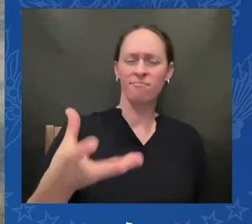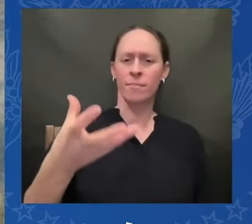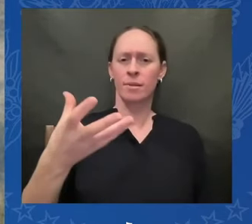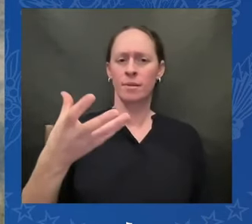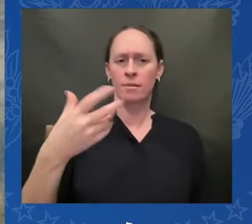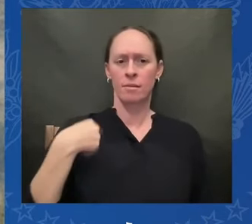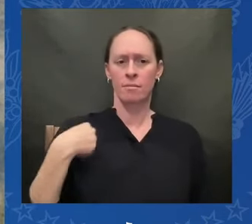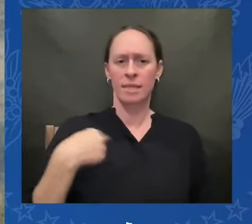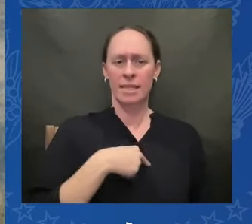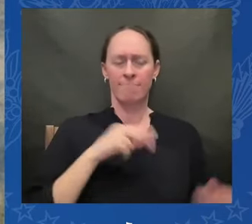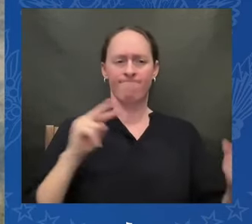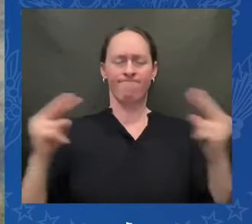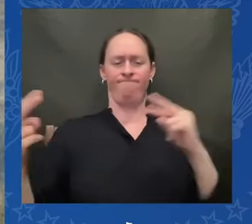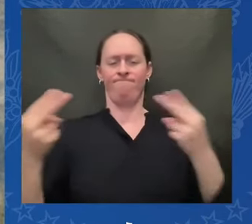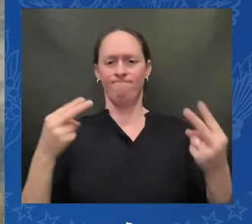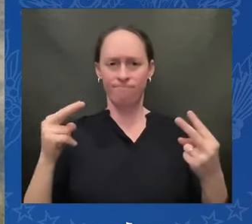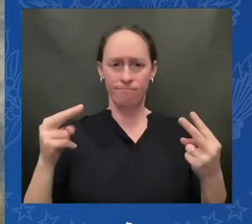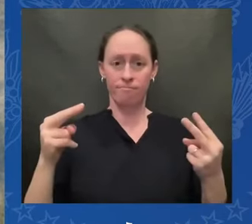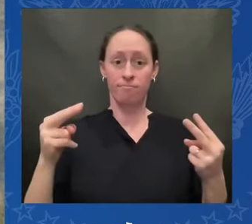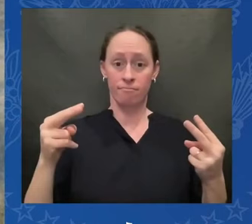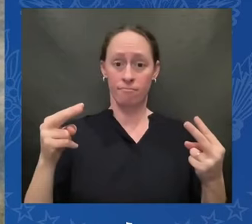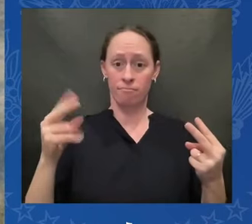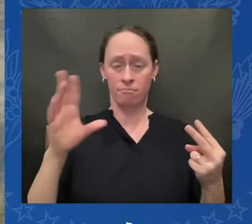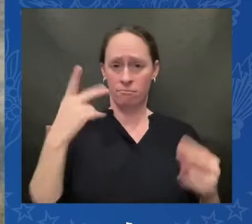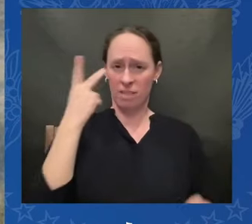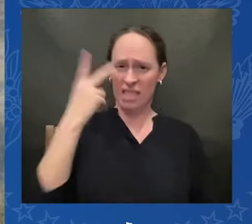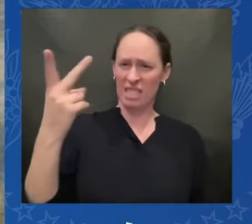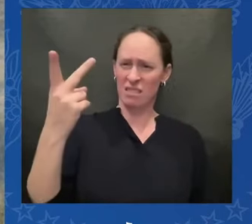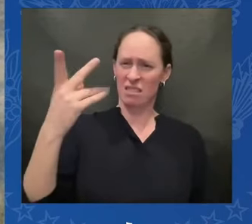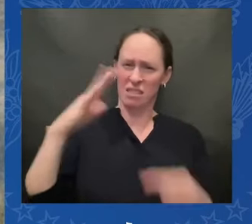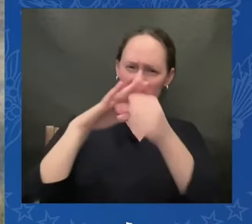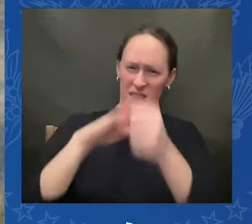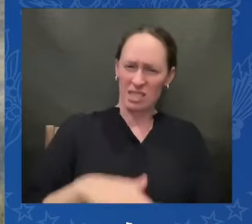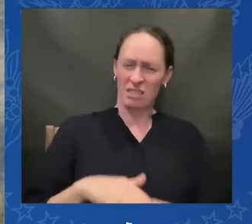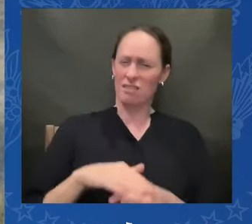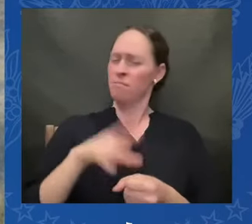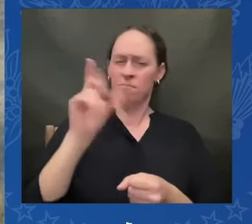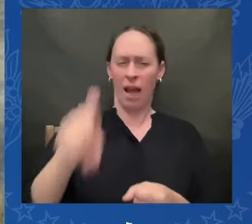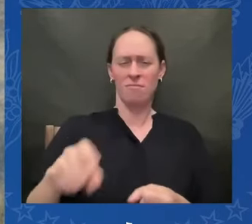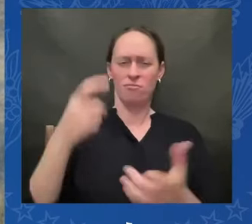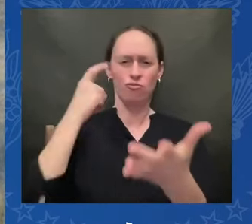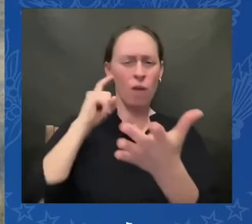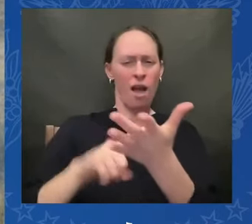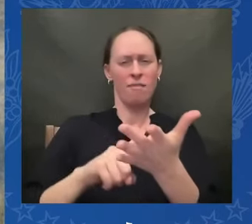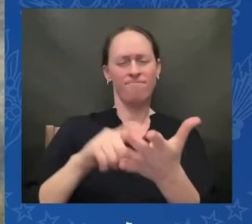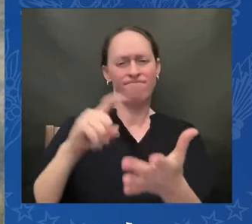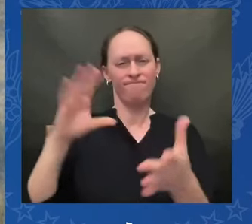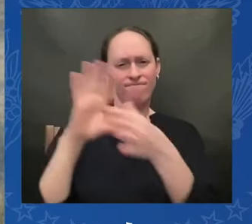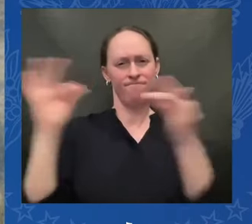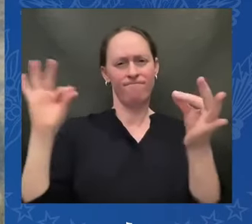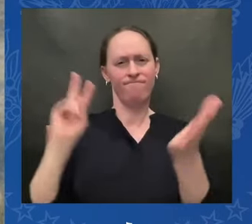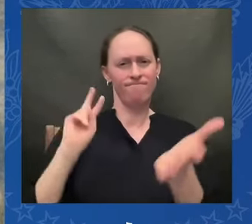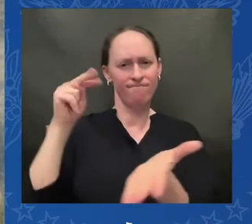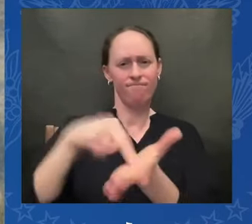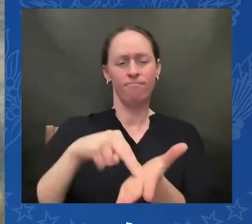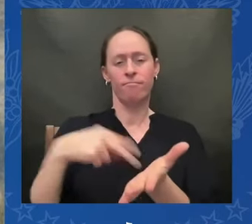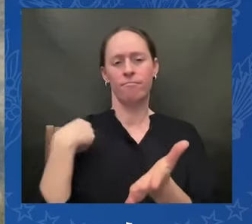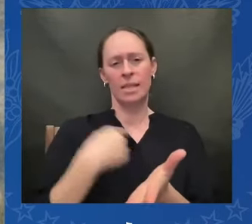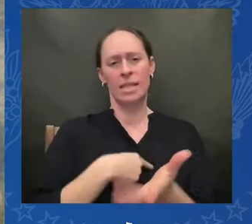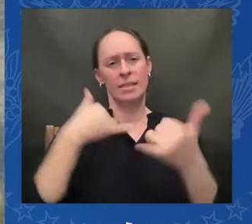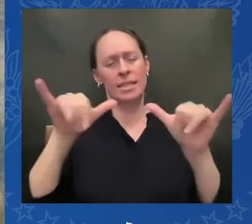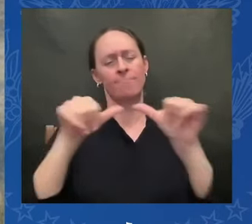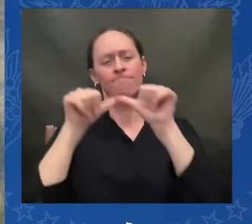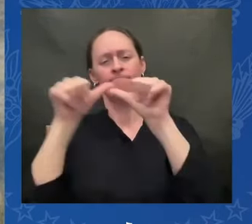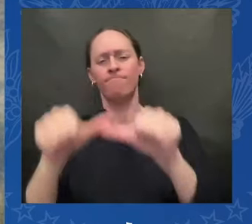persevered it means everything to be with you today and with our courageous president who recognizes